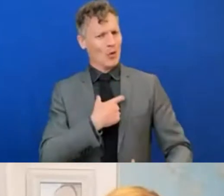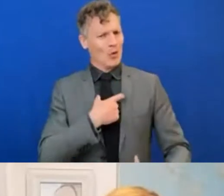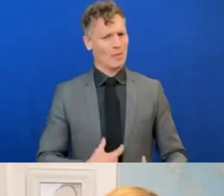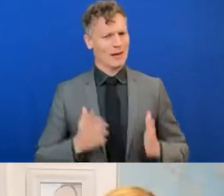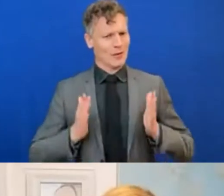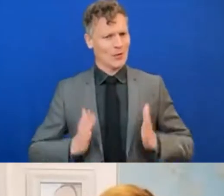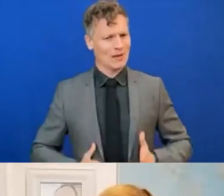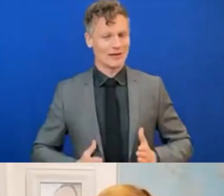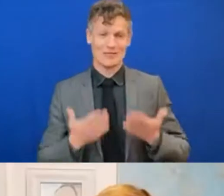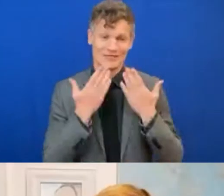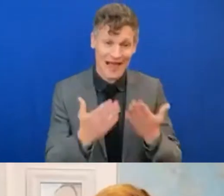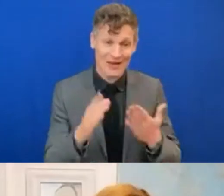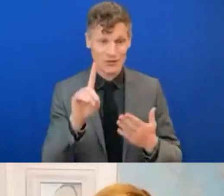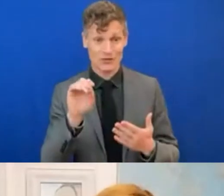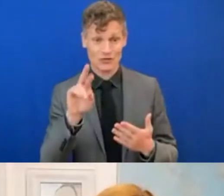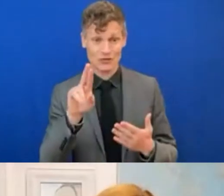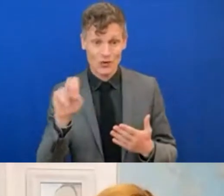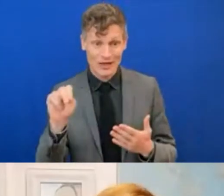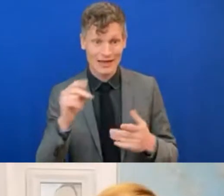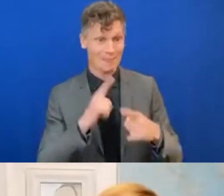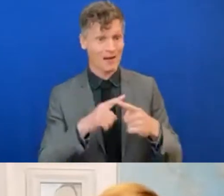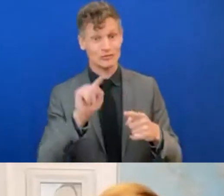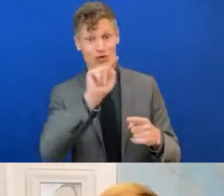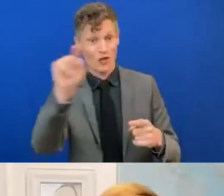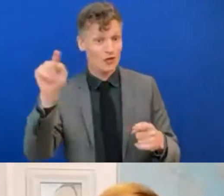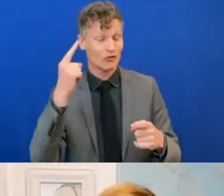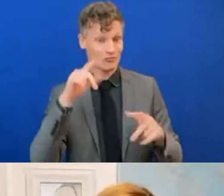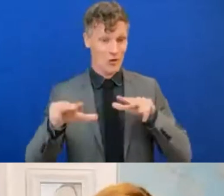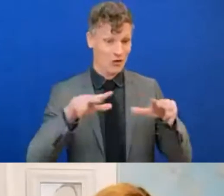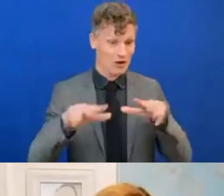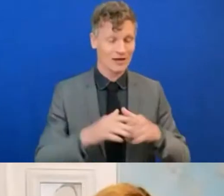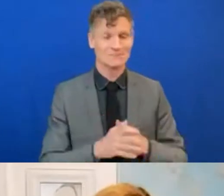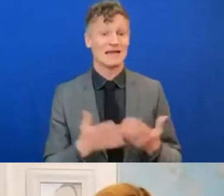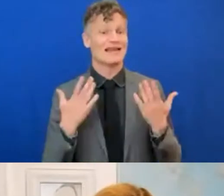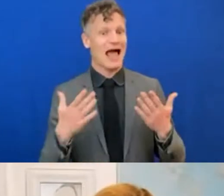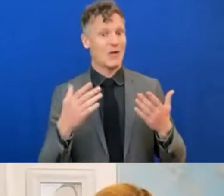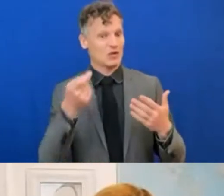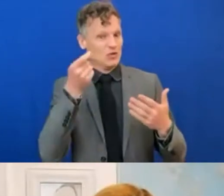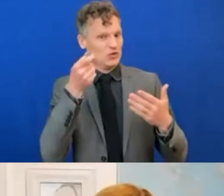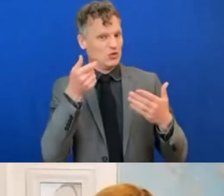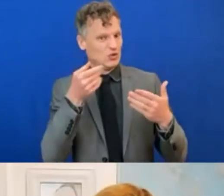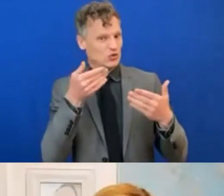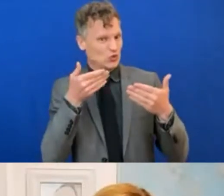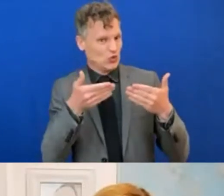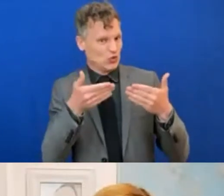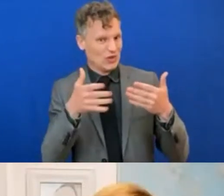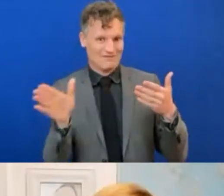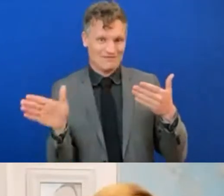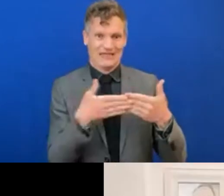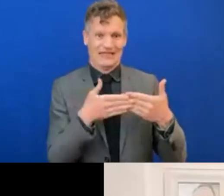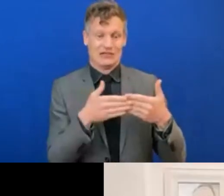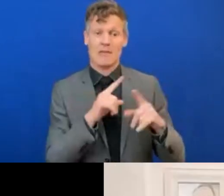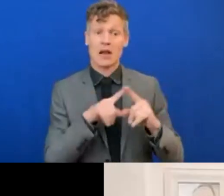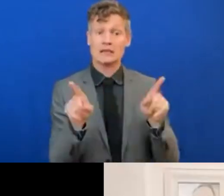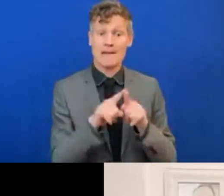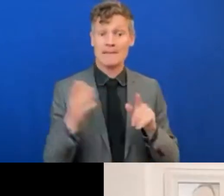it. Now, we're close to finishing here, but as we've done in the past, we're going to ask each panelist to tell us